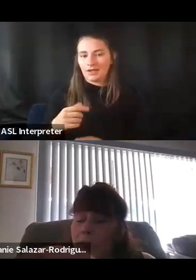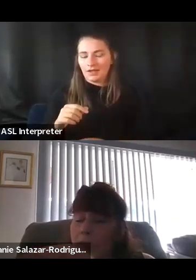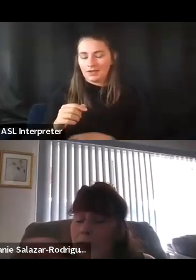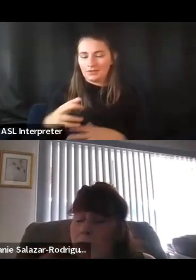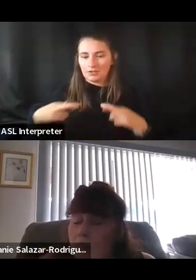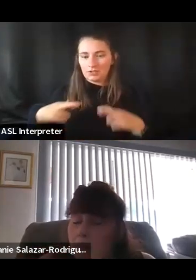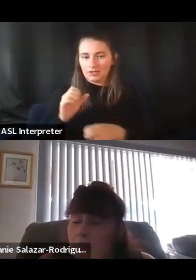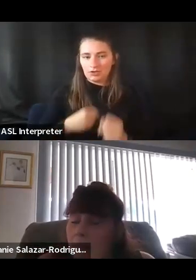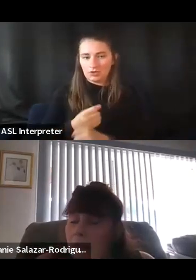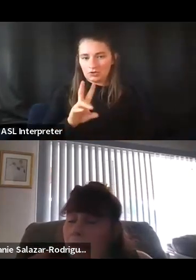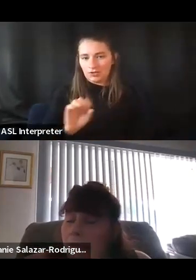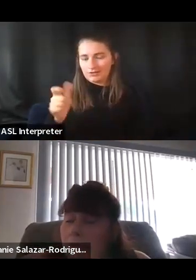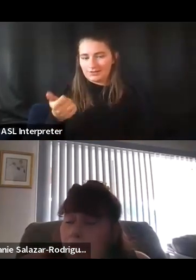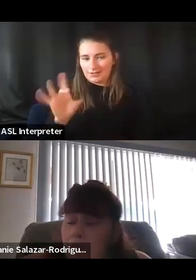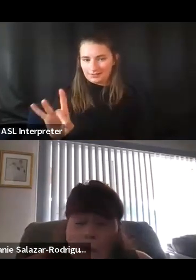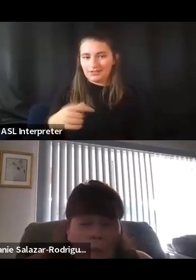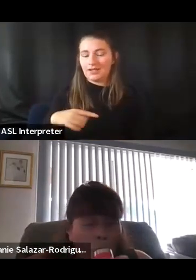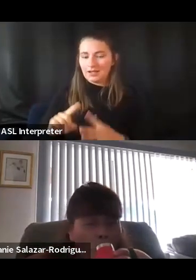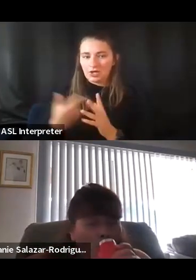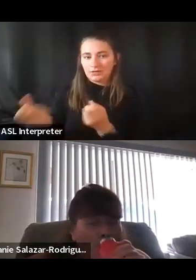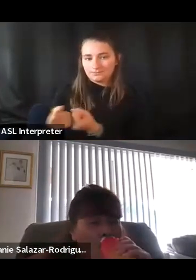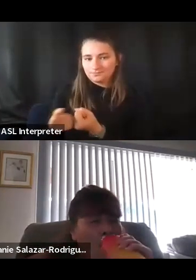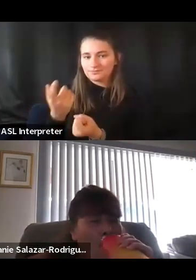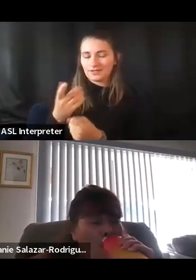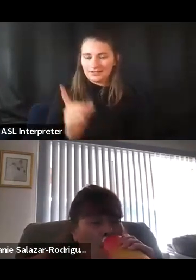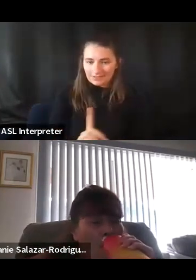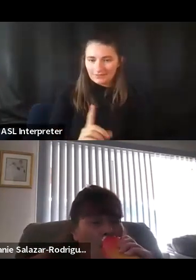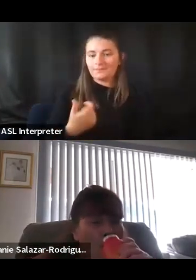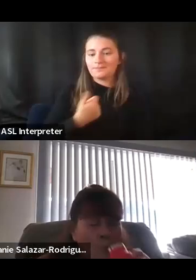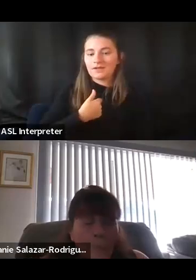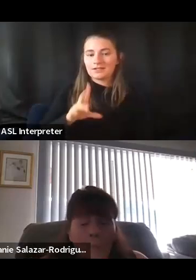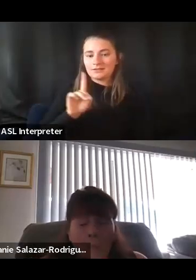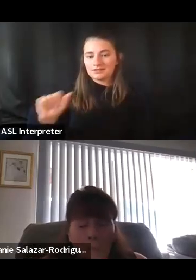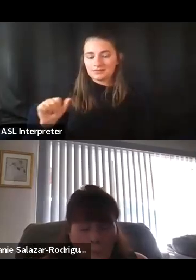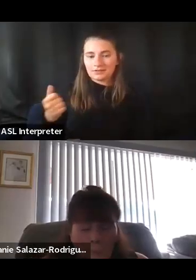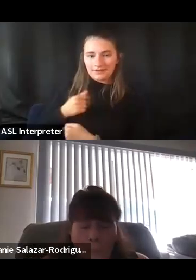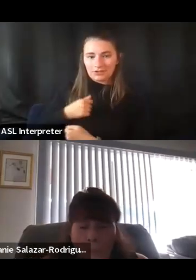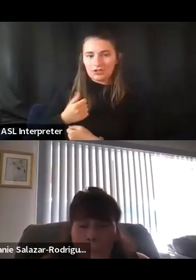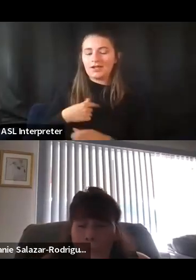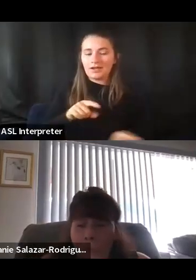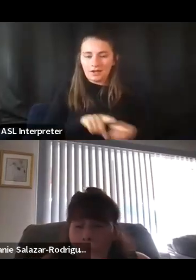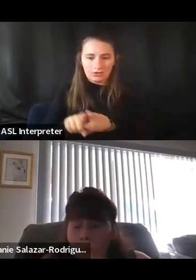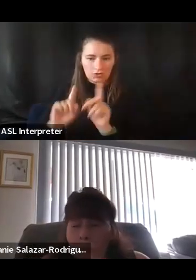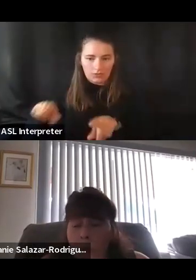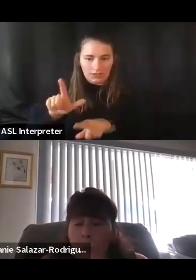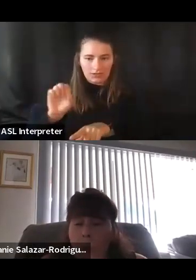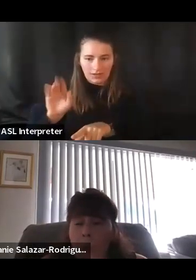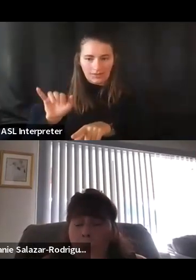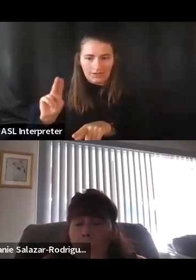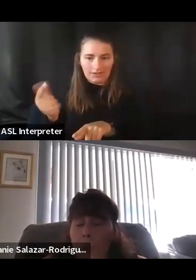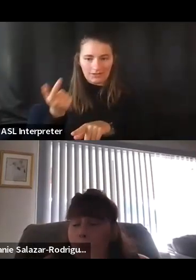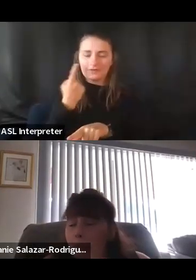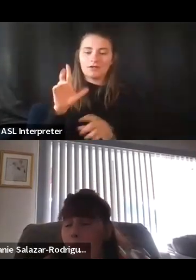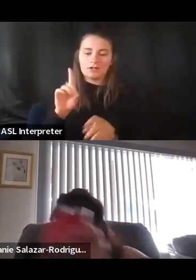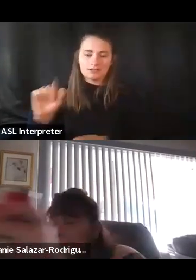DC and in the state of Denver. And because I am a disabled veteran, was also advocating and lobbying for disabled veterans. Um, and then I got